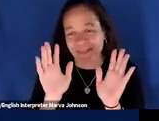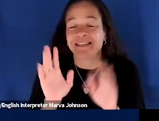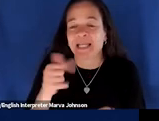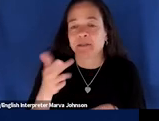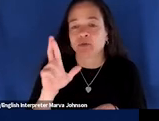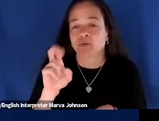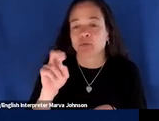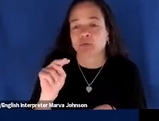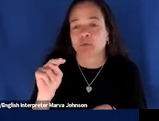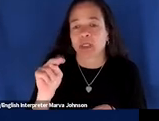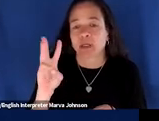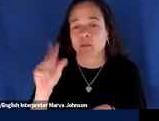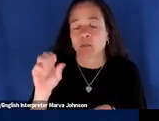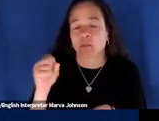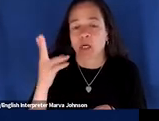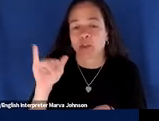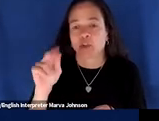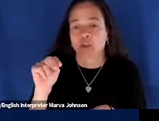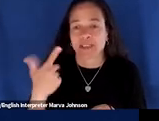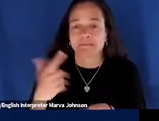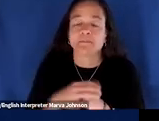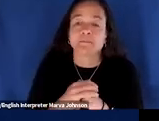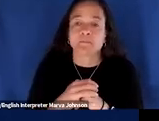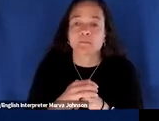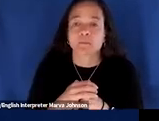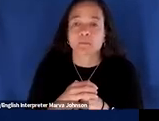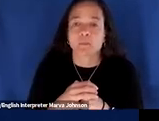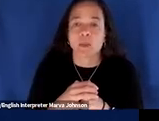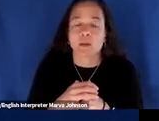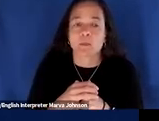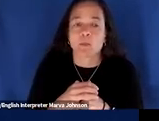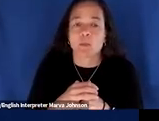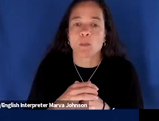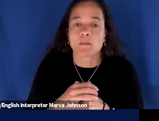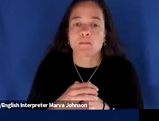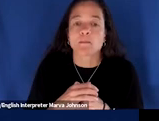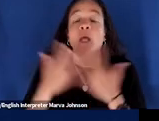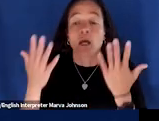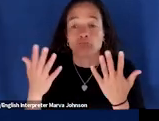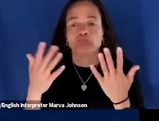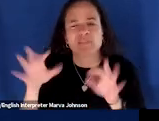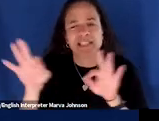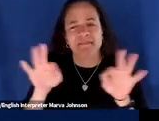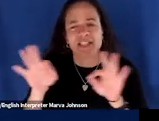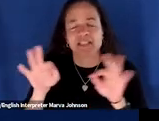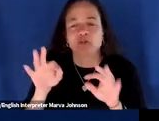i can come up with for um greenwashing is that organizations sometimes confuse sustainable